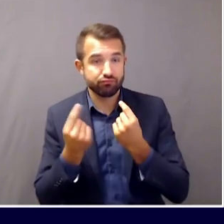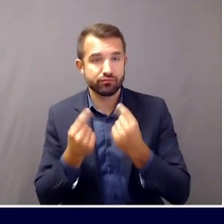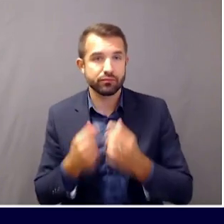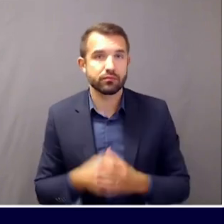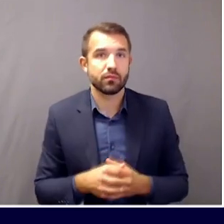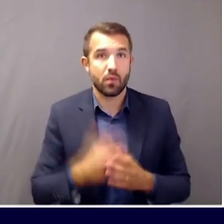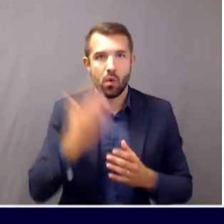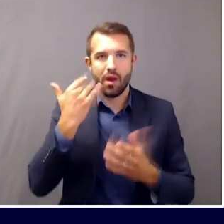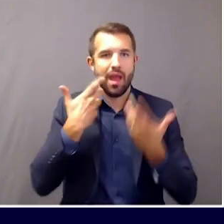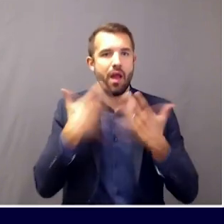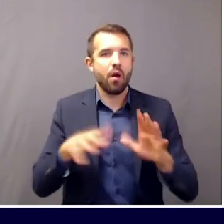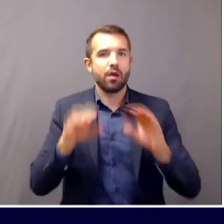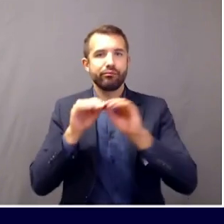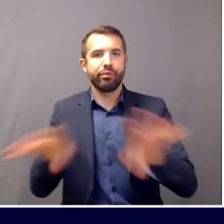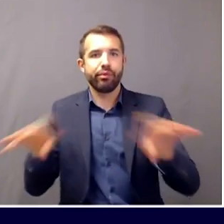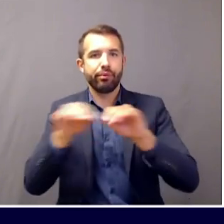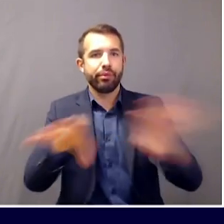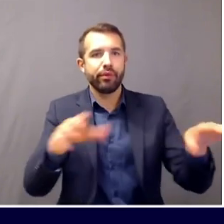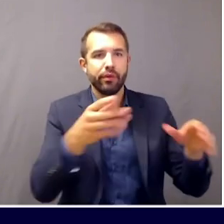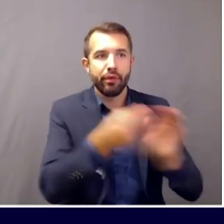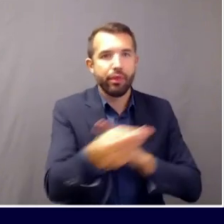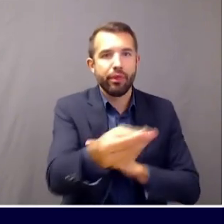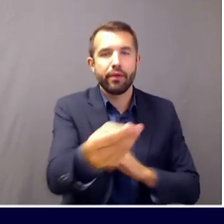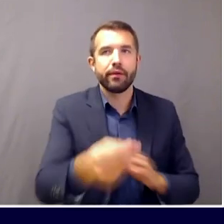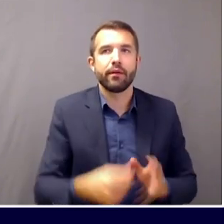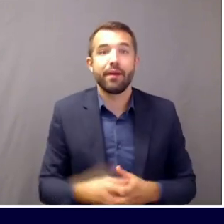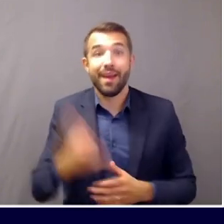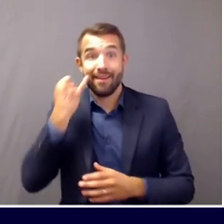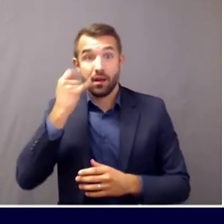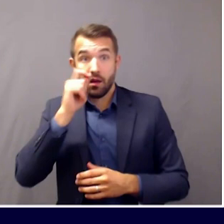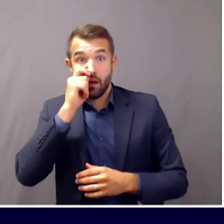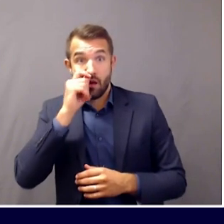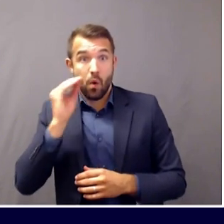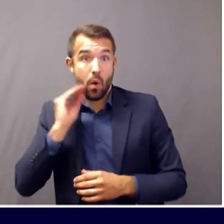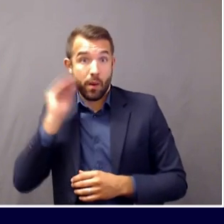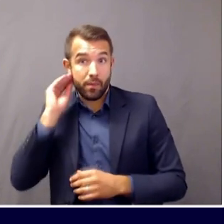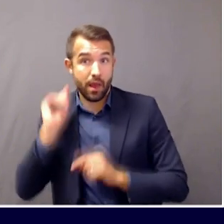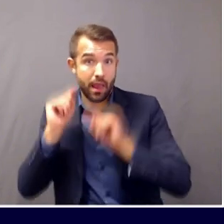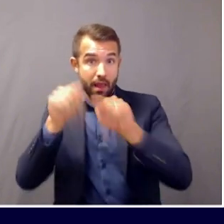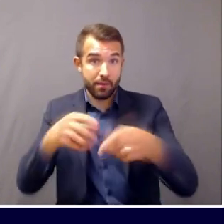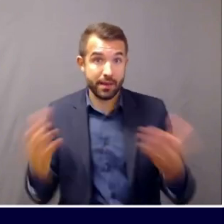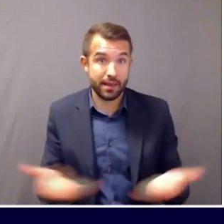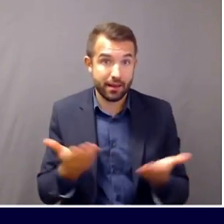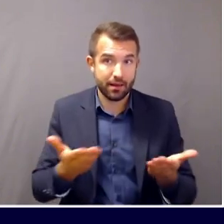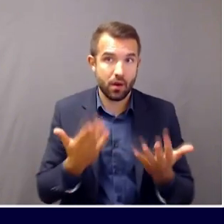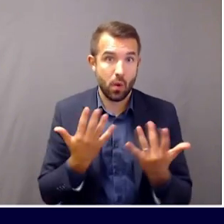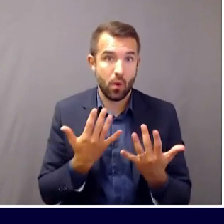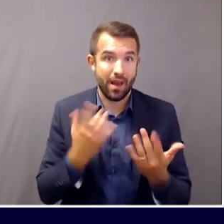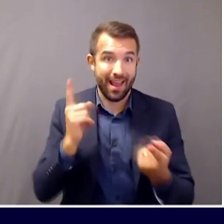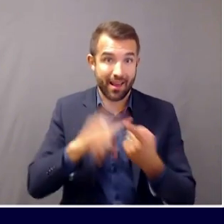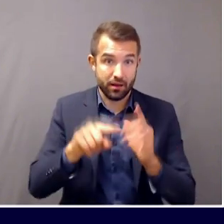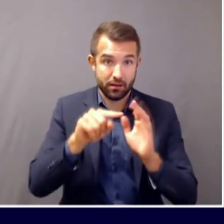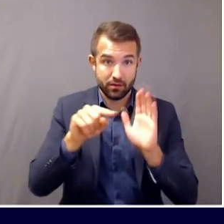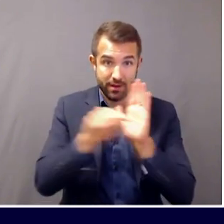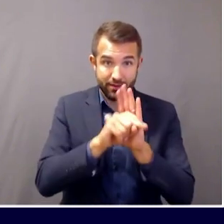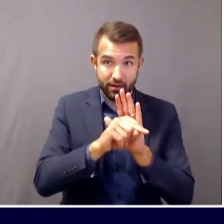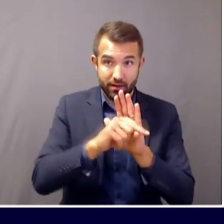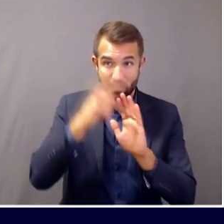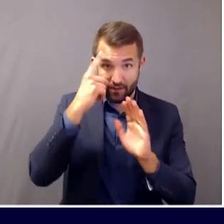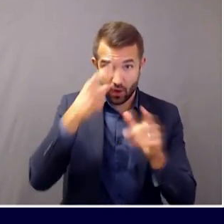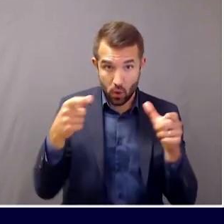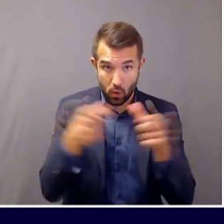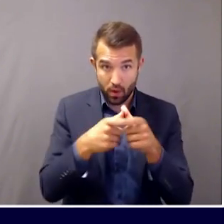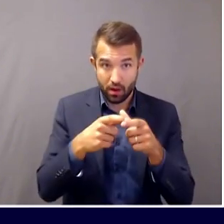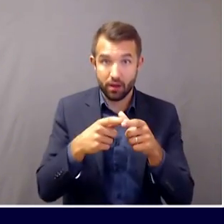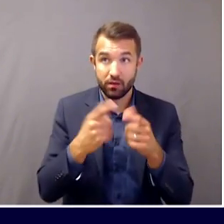testing positive. Awesome. Thank you. So my other question, totally different side of all this, is about,